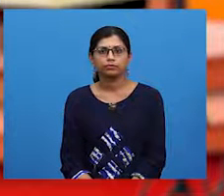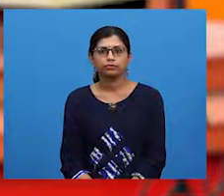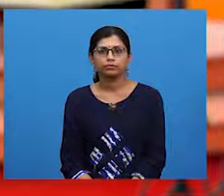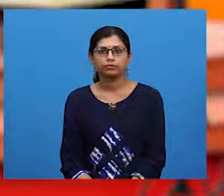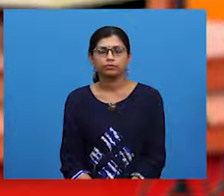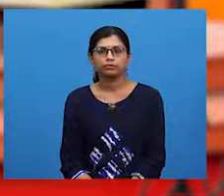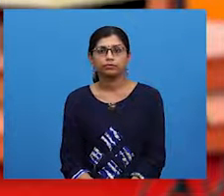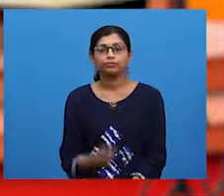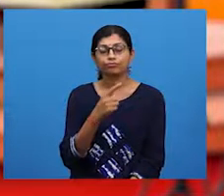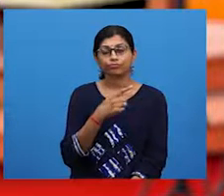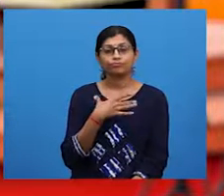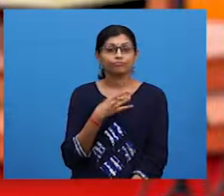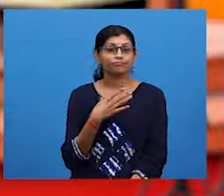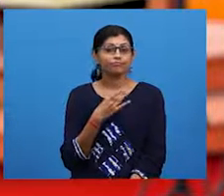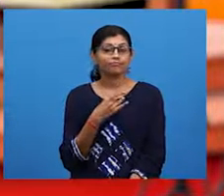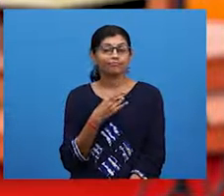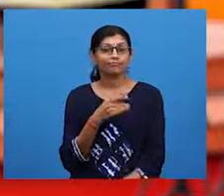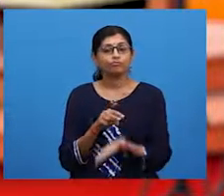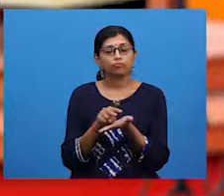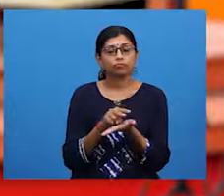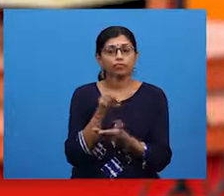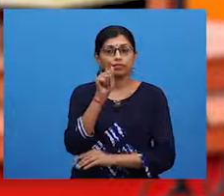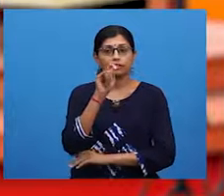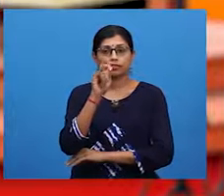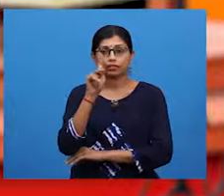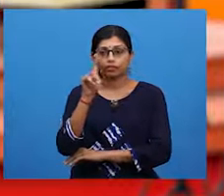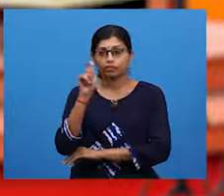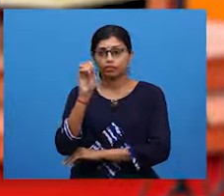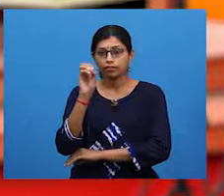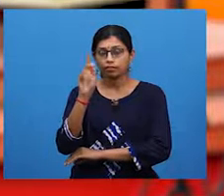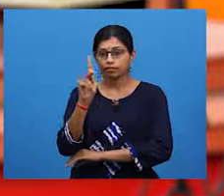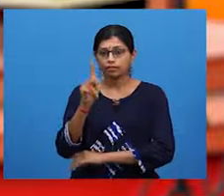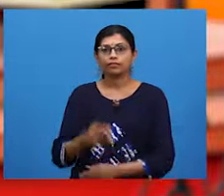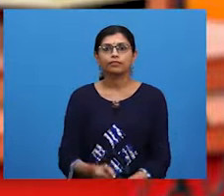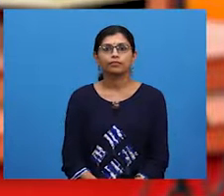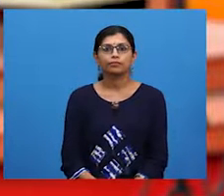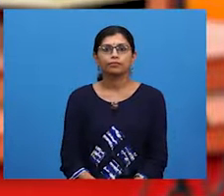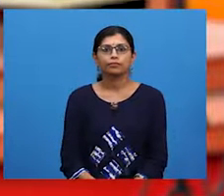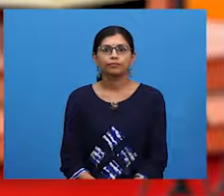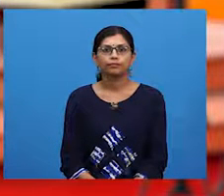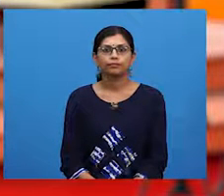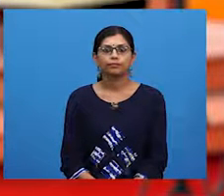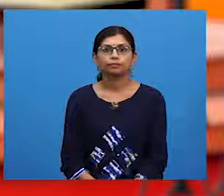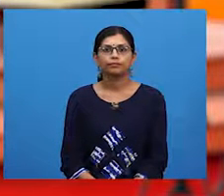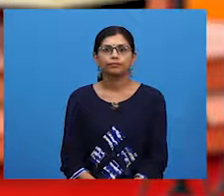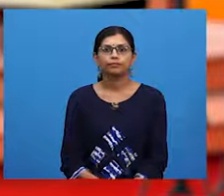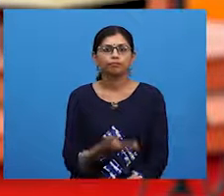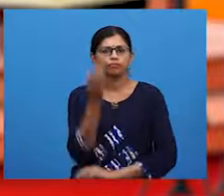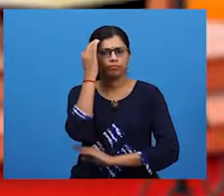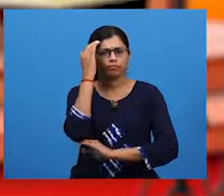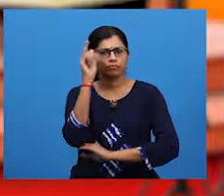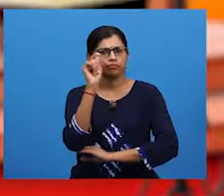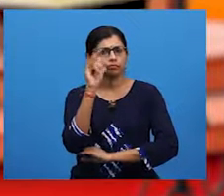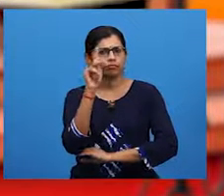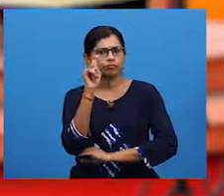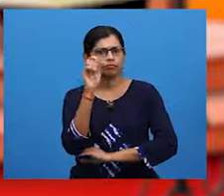my time making and posting videos on TikTok. I can create short music, lip sync,